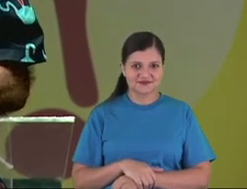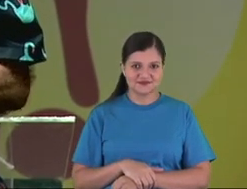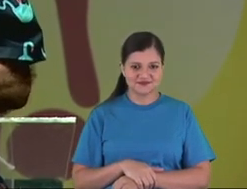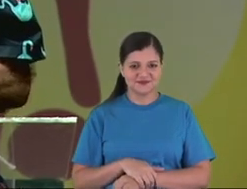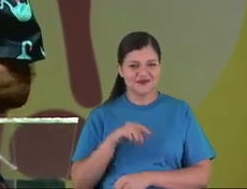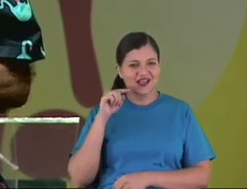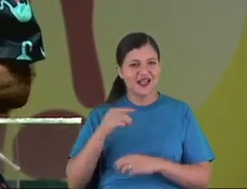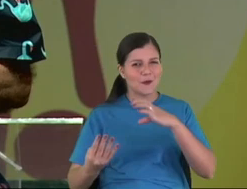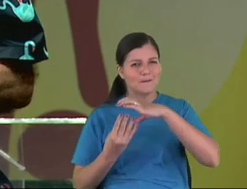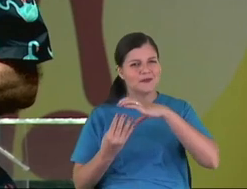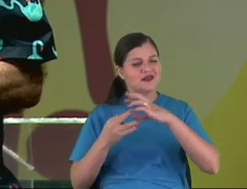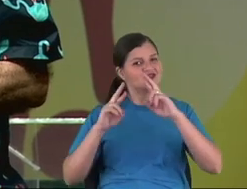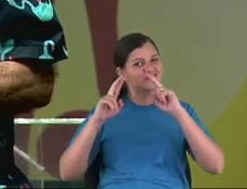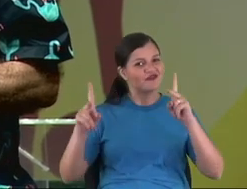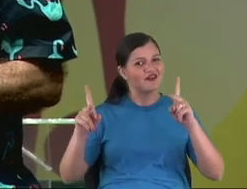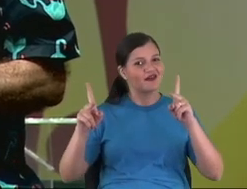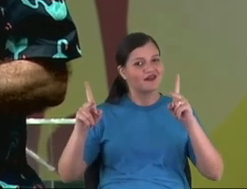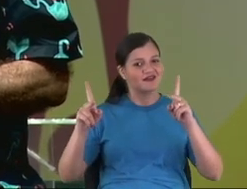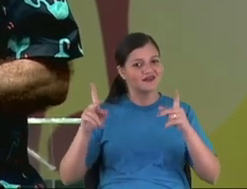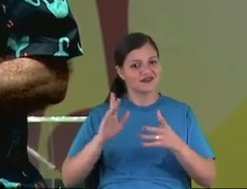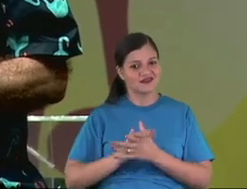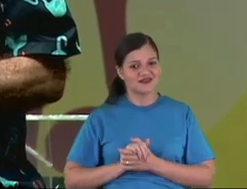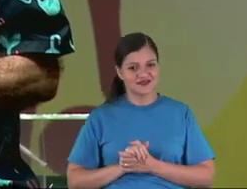That's a different church.